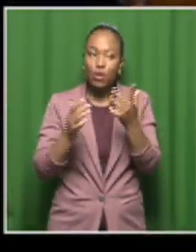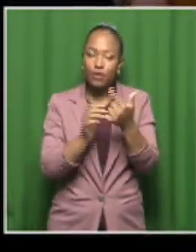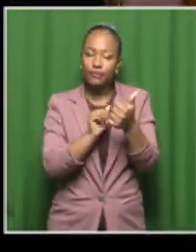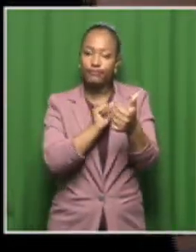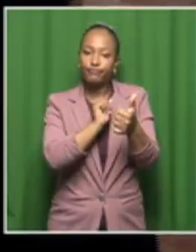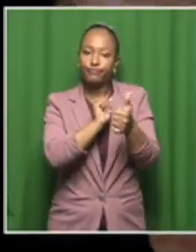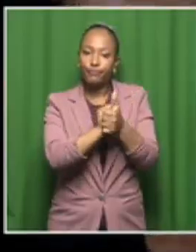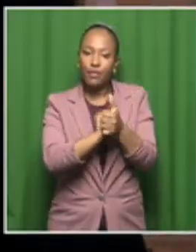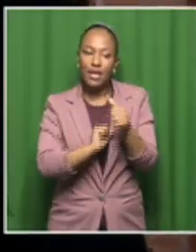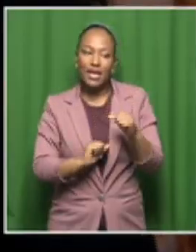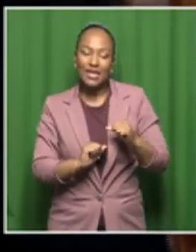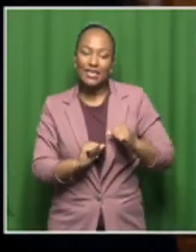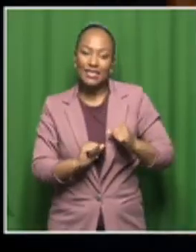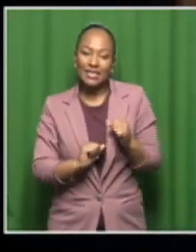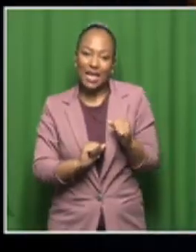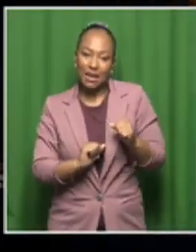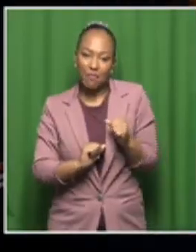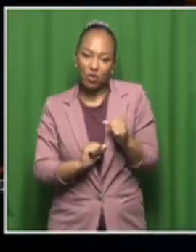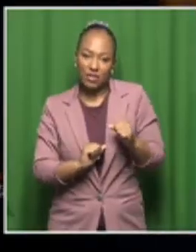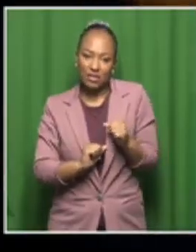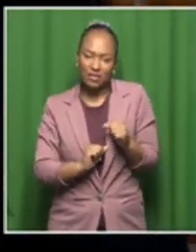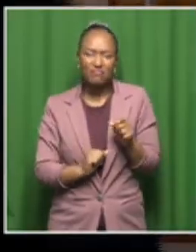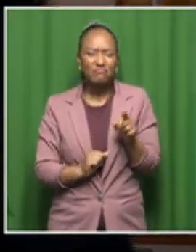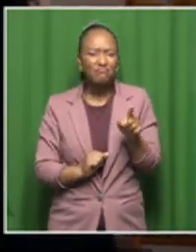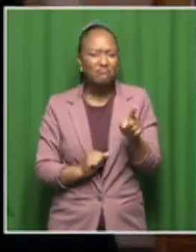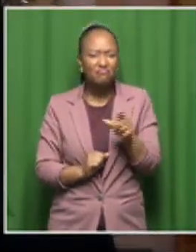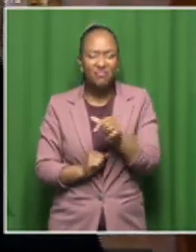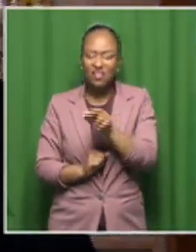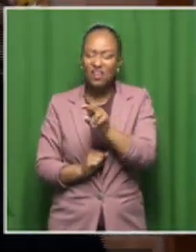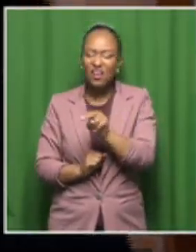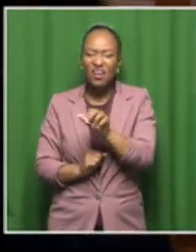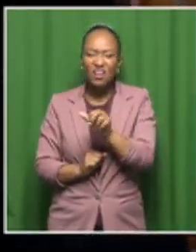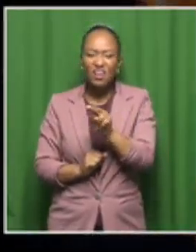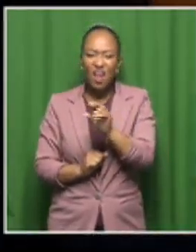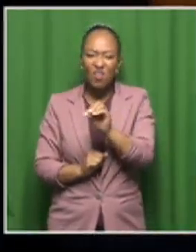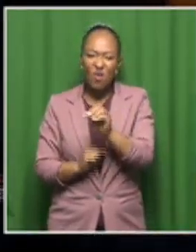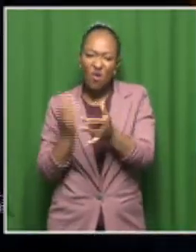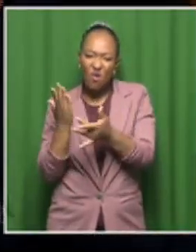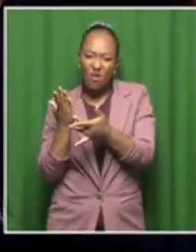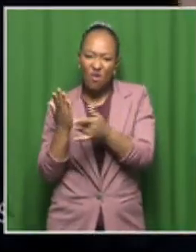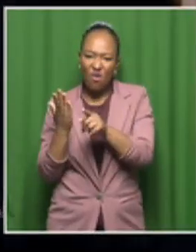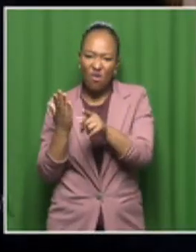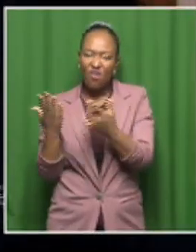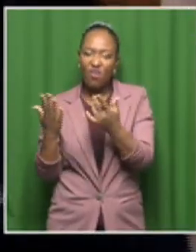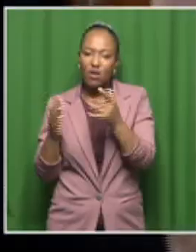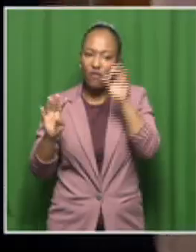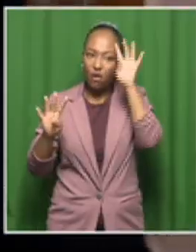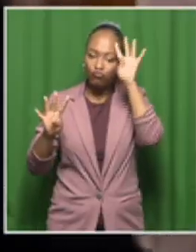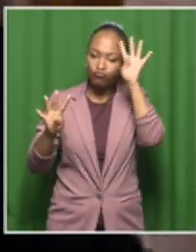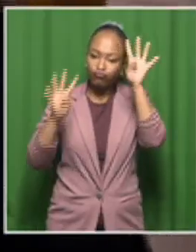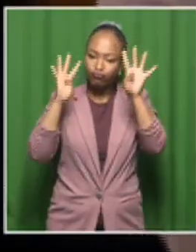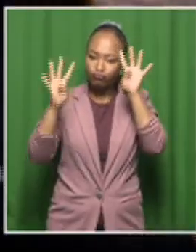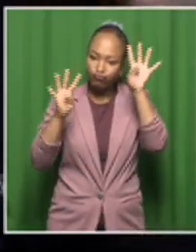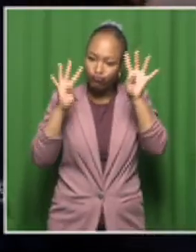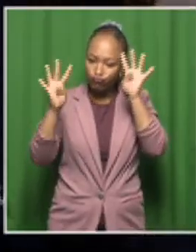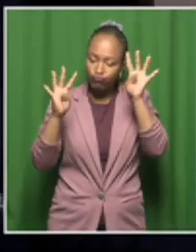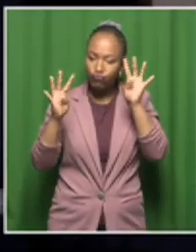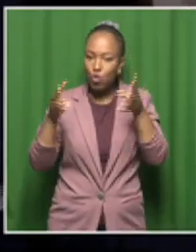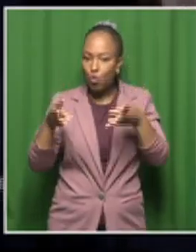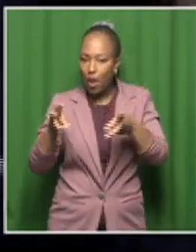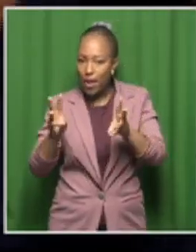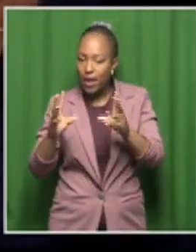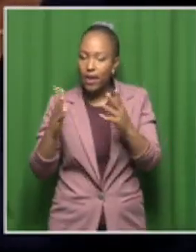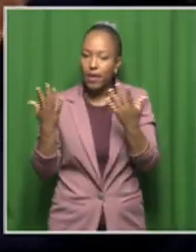In particular, I-Nanos is at the forefront of advancing innovative solutions that currently address